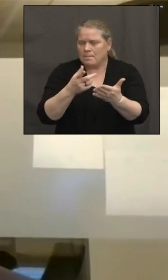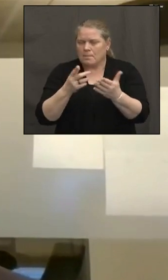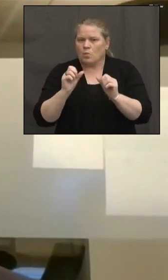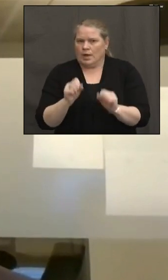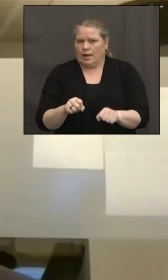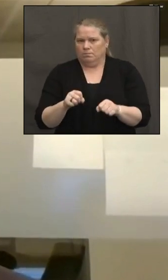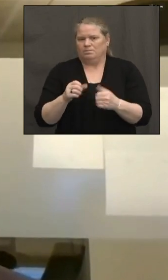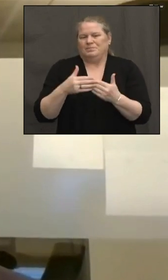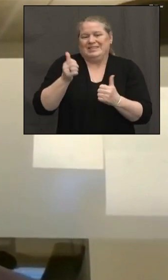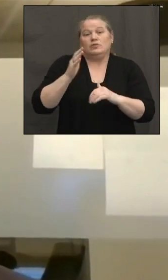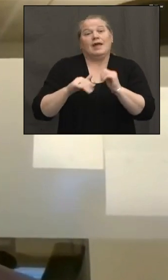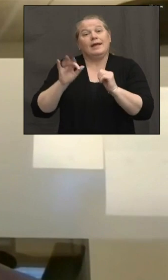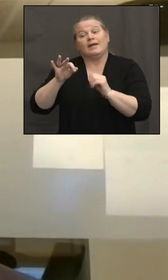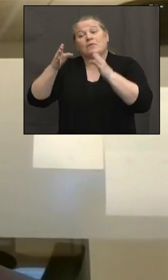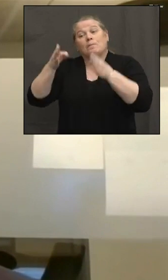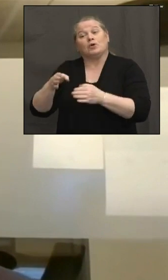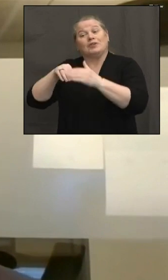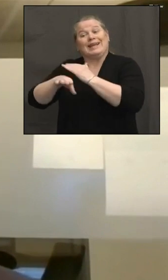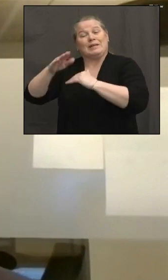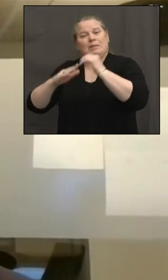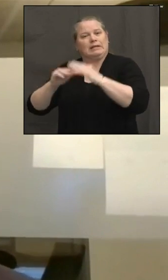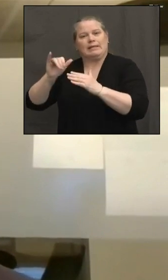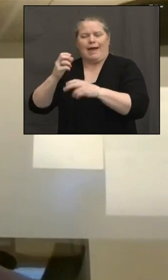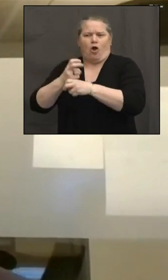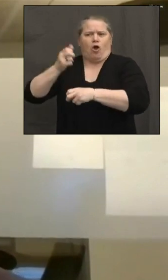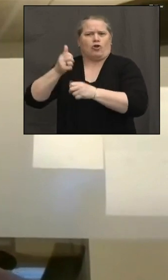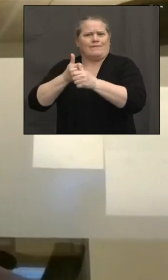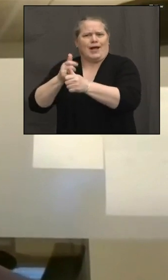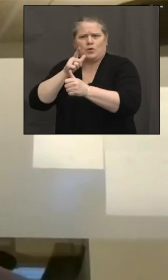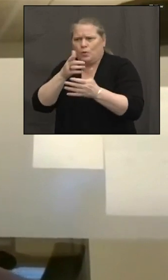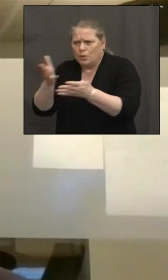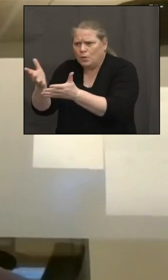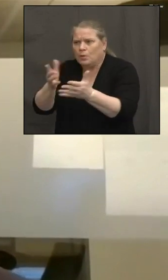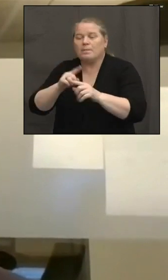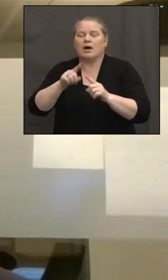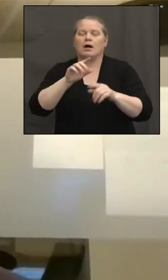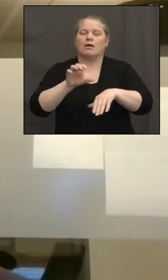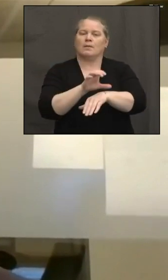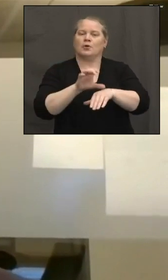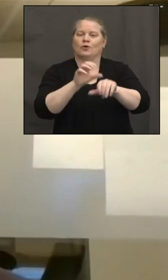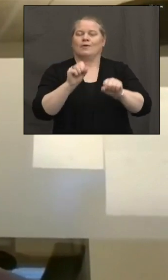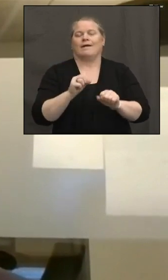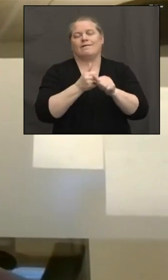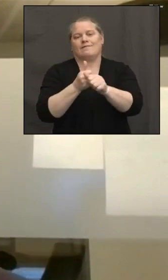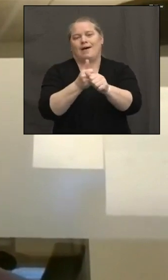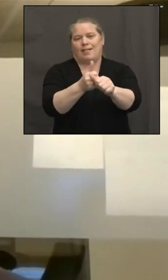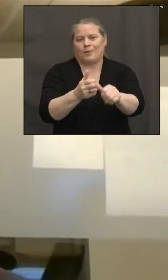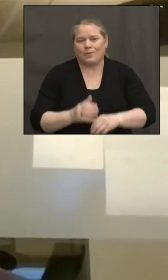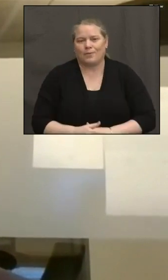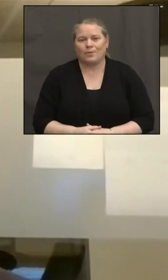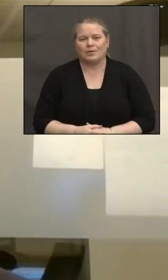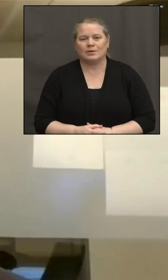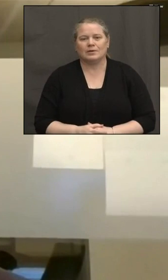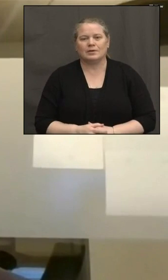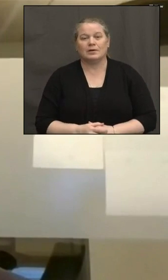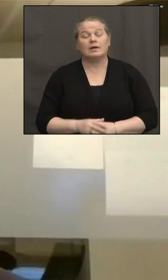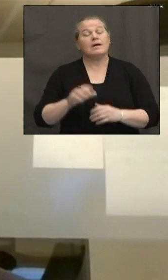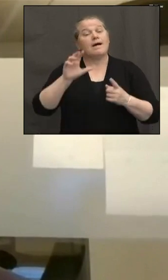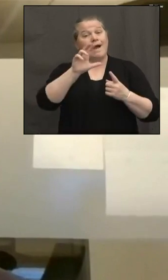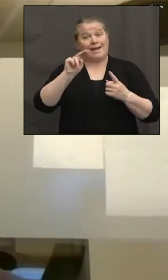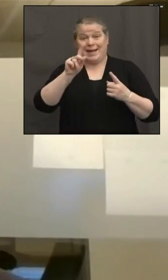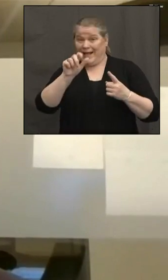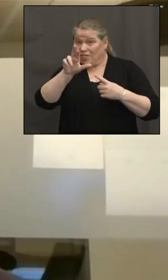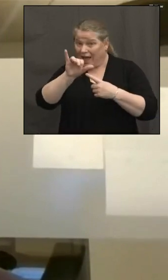gambling. And the last thing I want to say is that, you know, Connecticut Lottery's inclusion in this framework is really great news for Connecticut